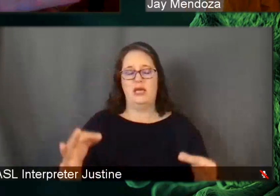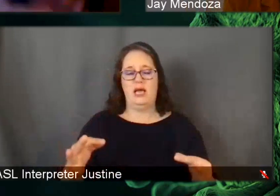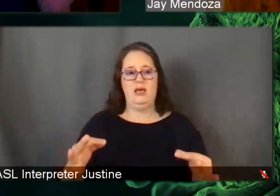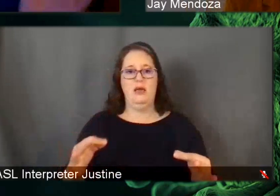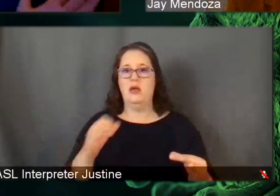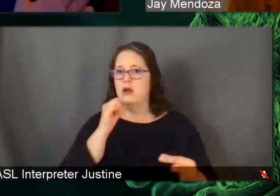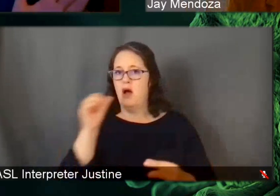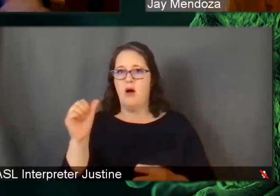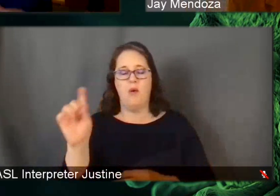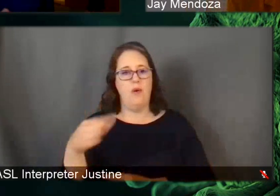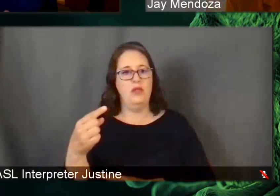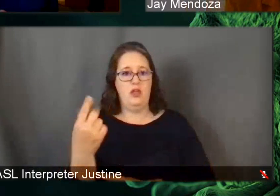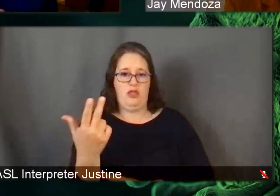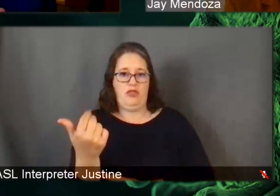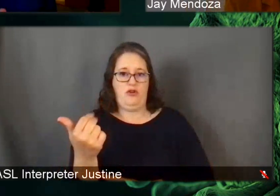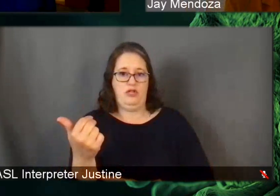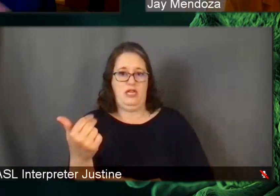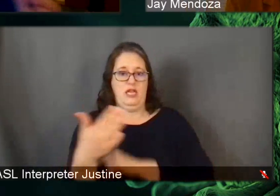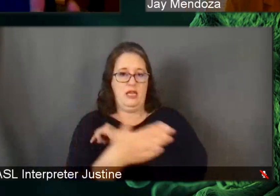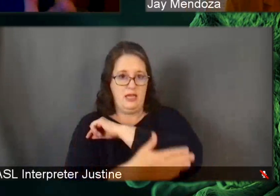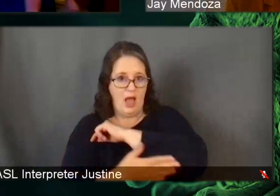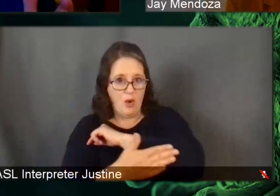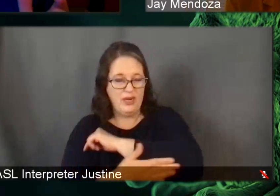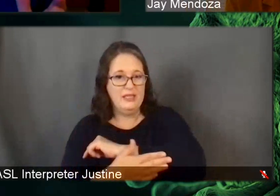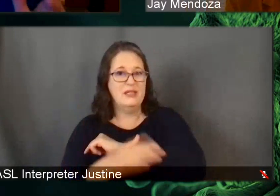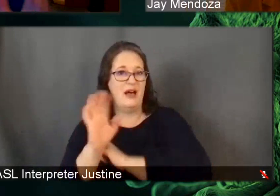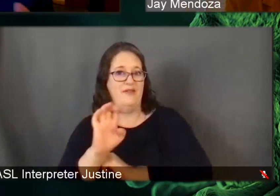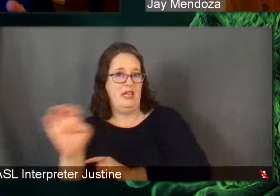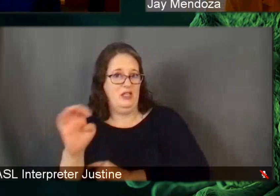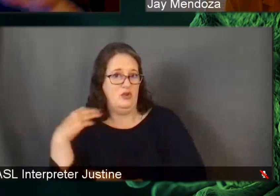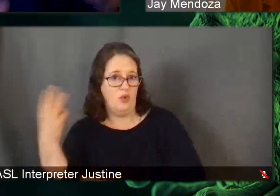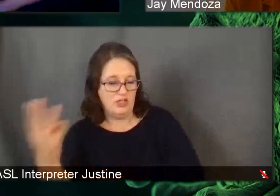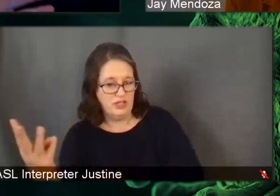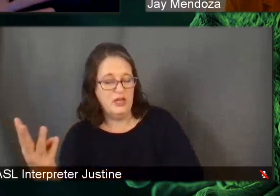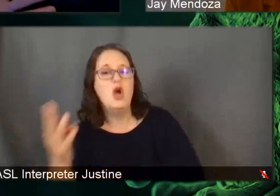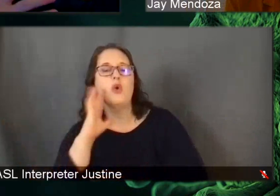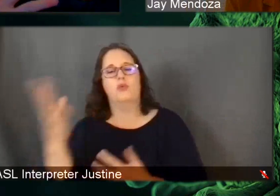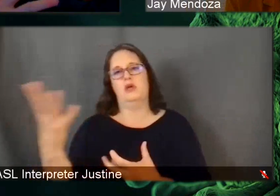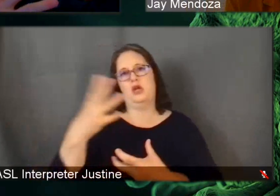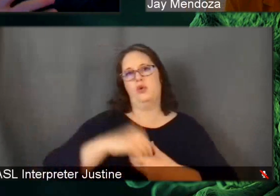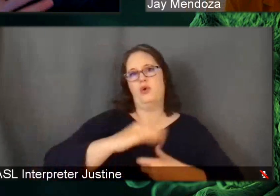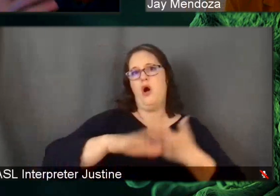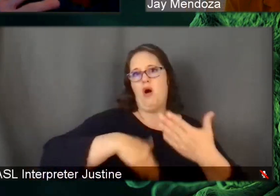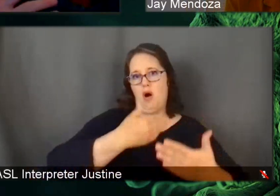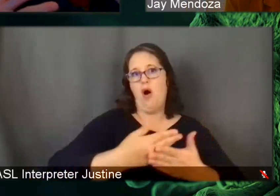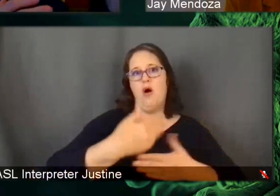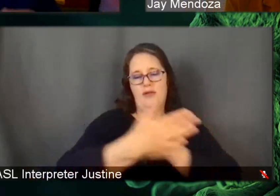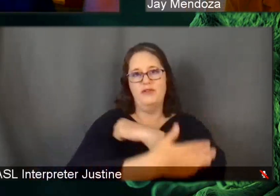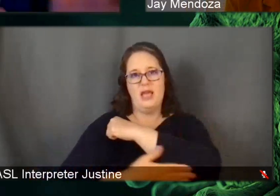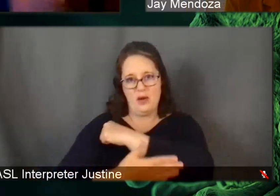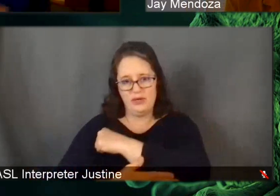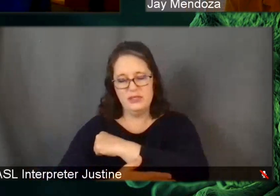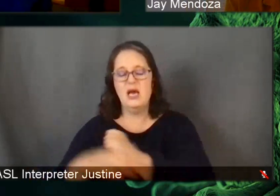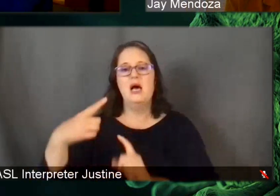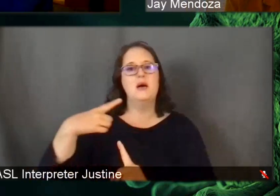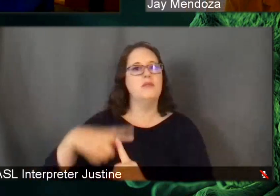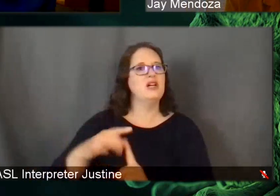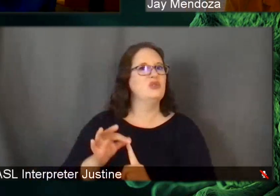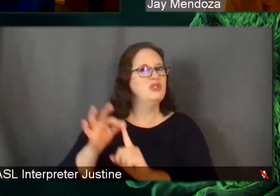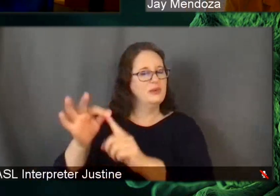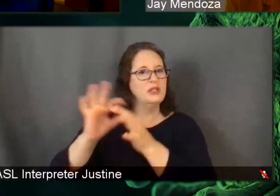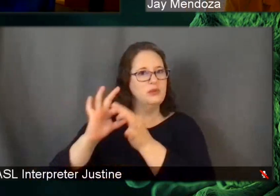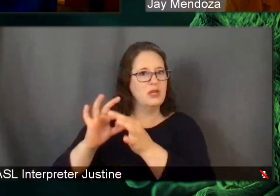Washington to include the entire state of Washington, understanding that we also have a special relationship with Alaska, a special